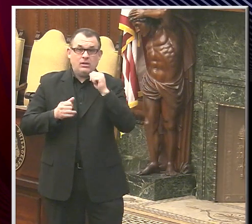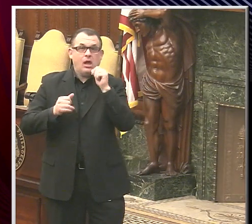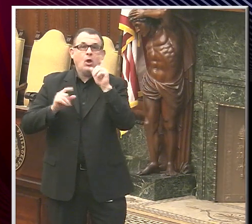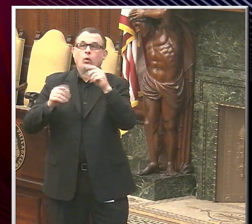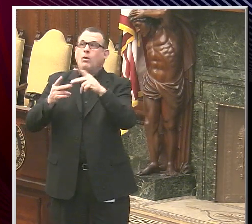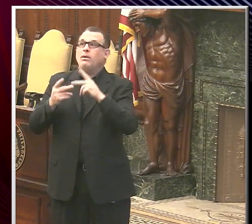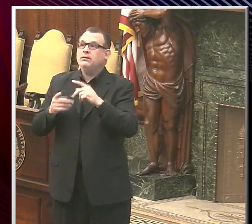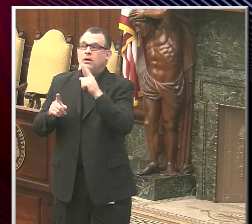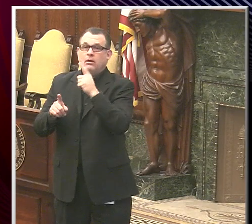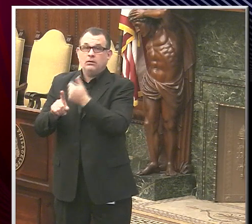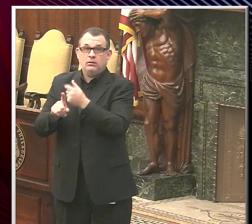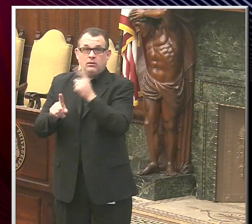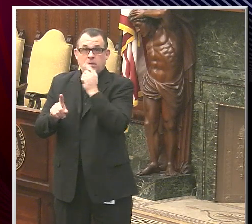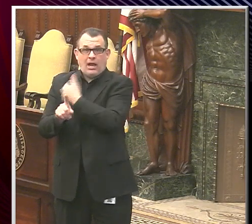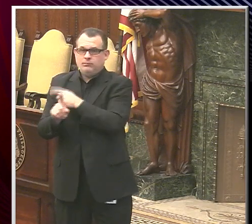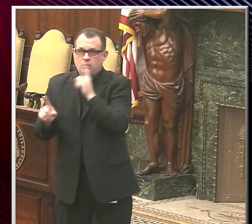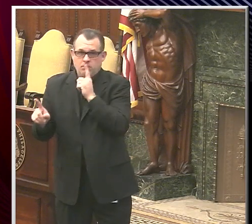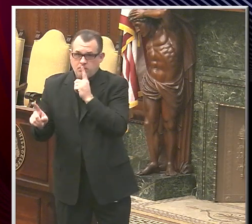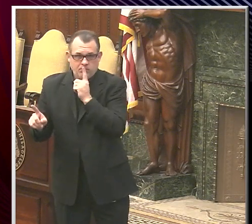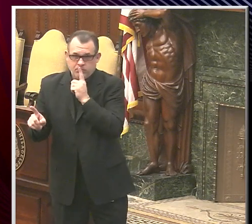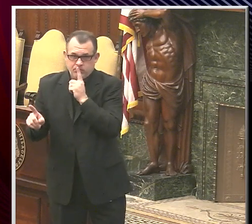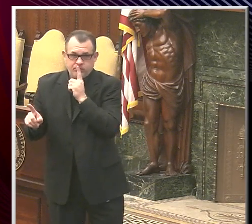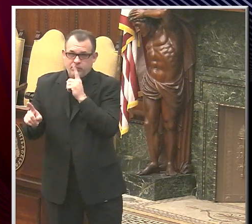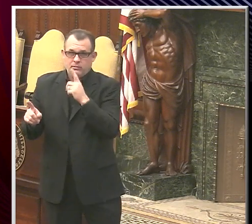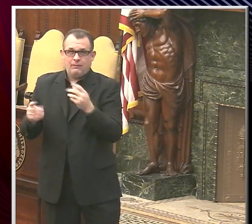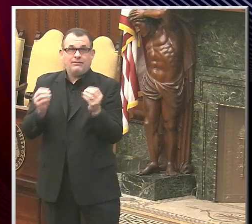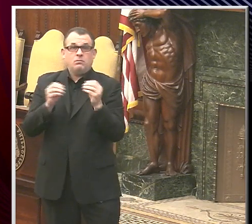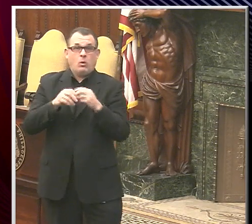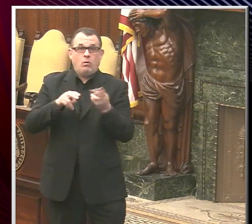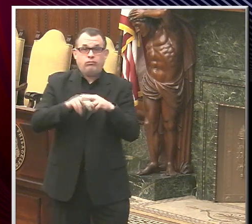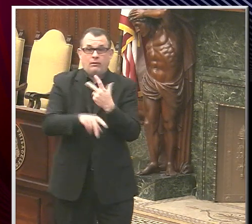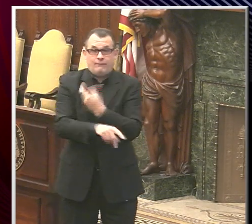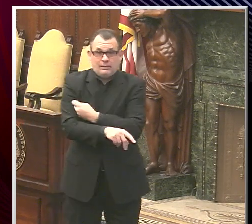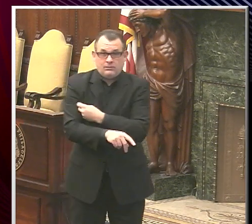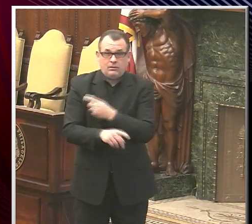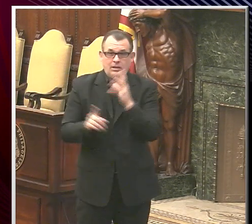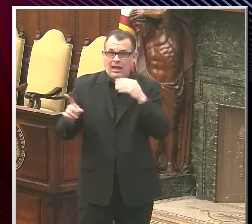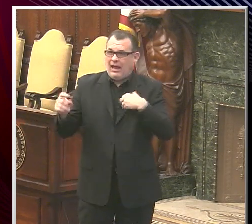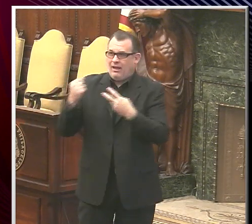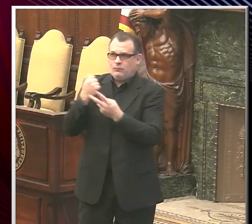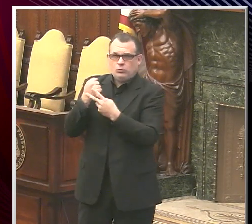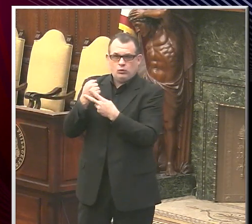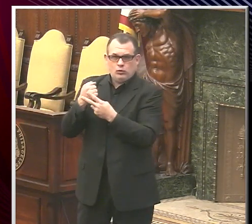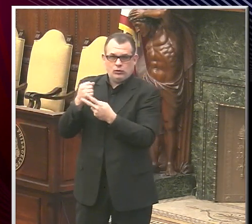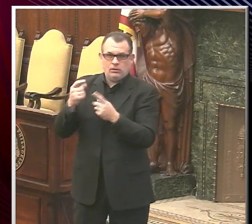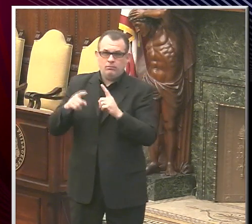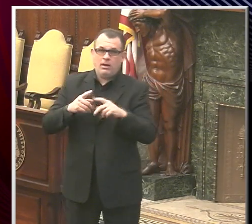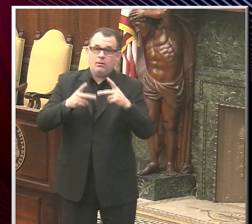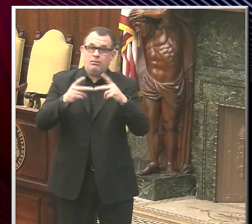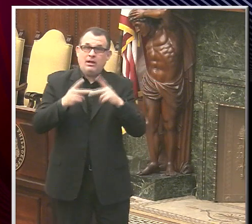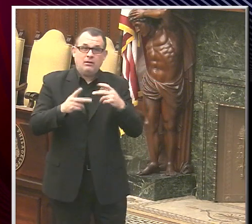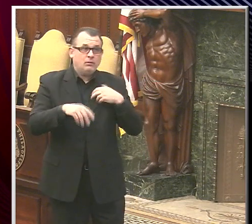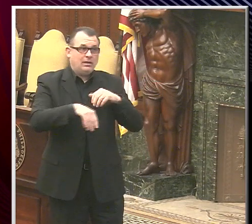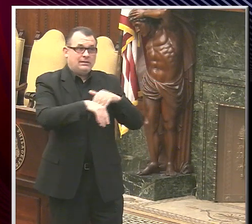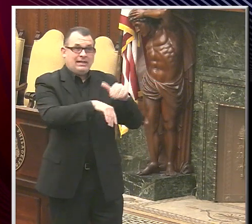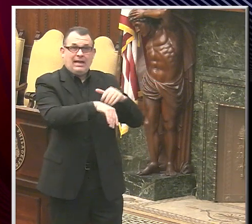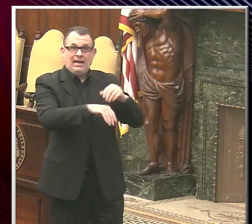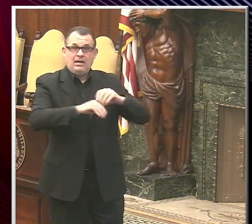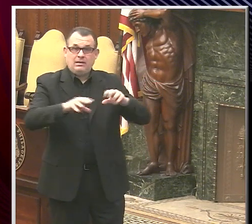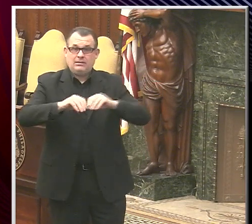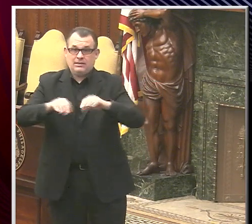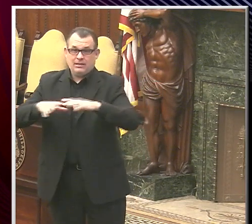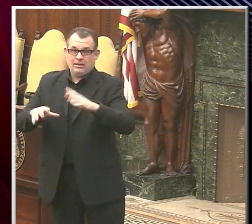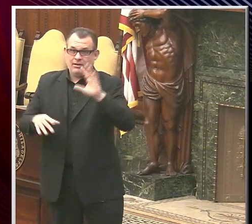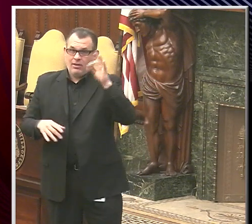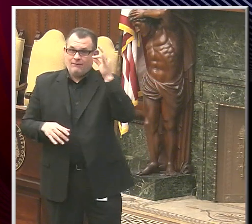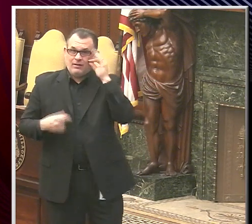even though the hospitals are stepping up their vaccination, they had enough in storage that other places could get it. So more doses are going this week to federally